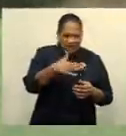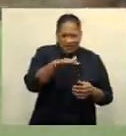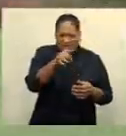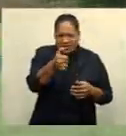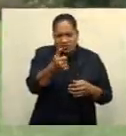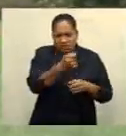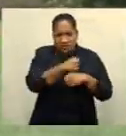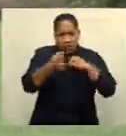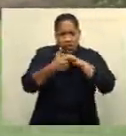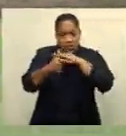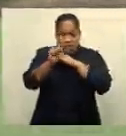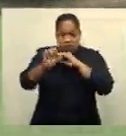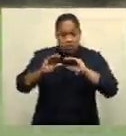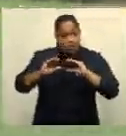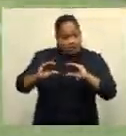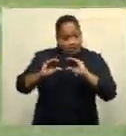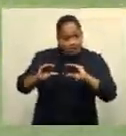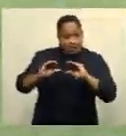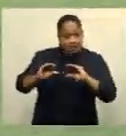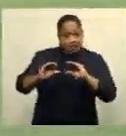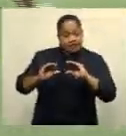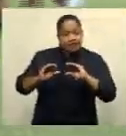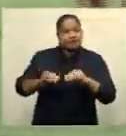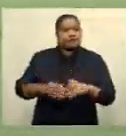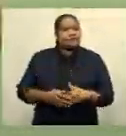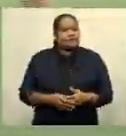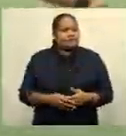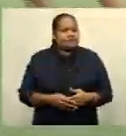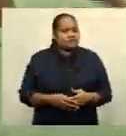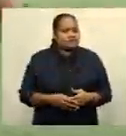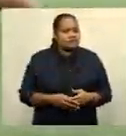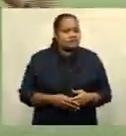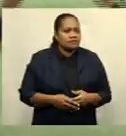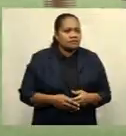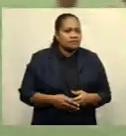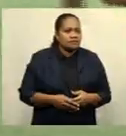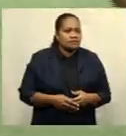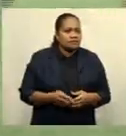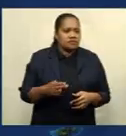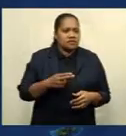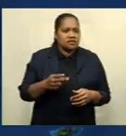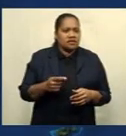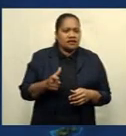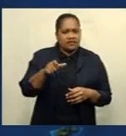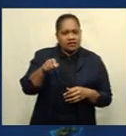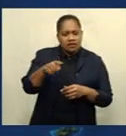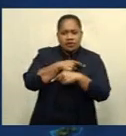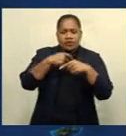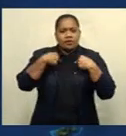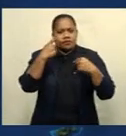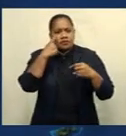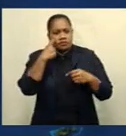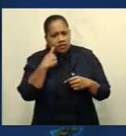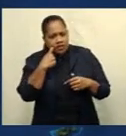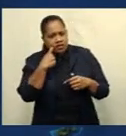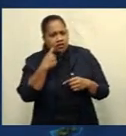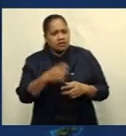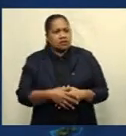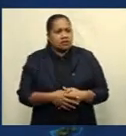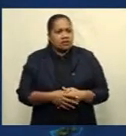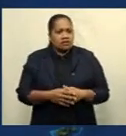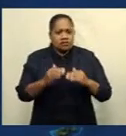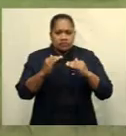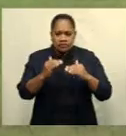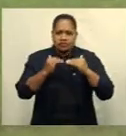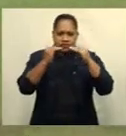and we will step into the practical side of it and then thereafter we will try to graduate them to the next level which